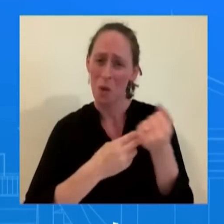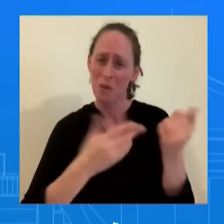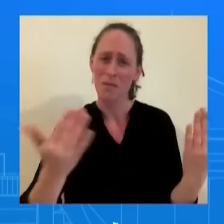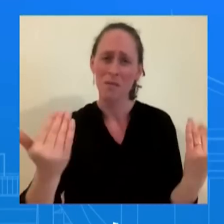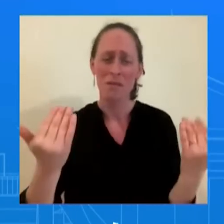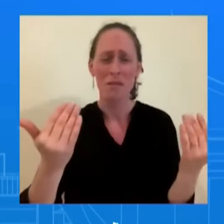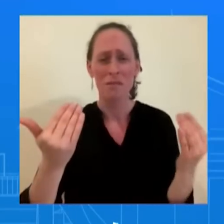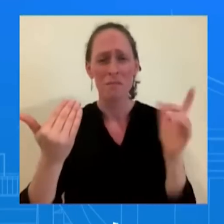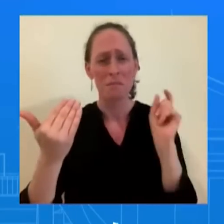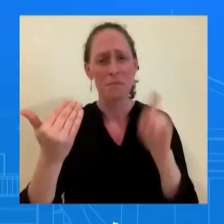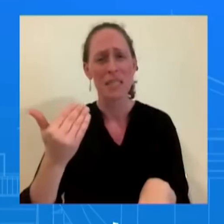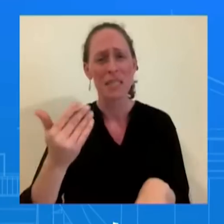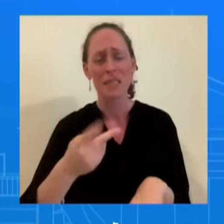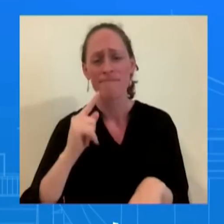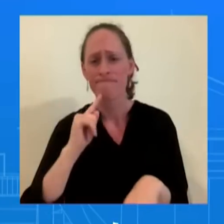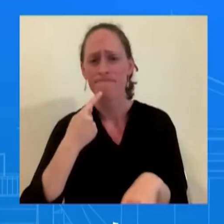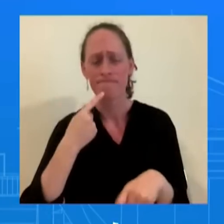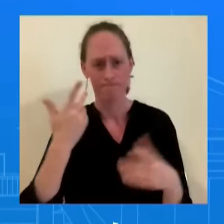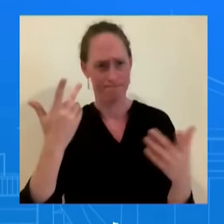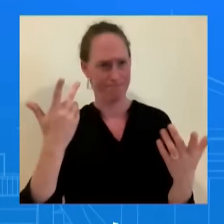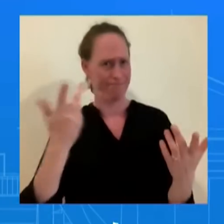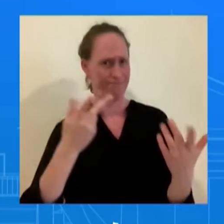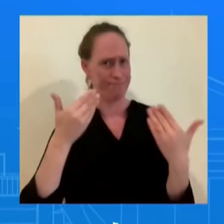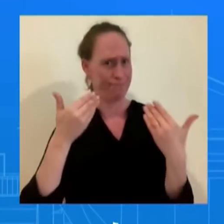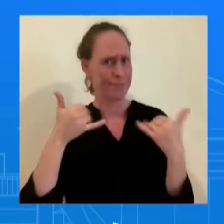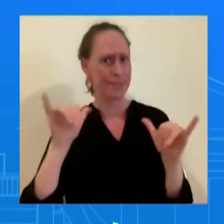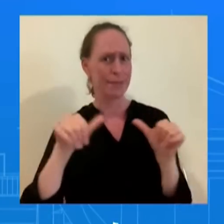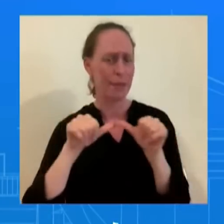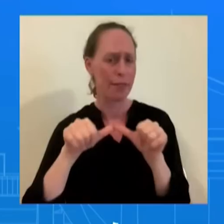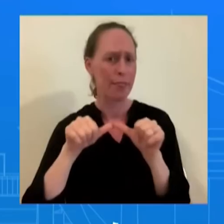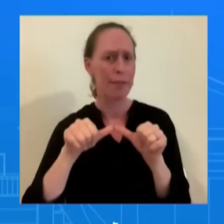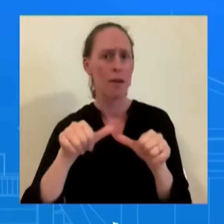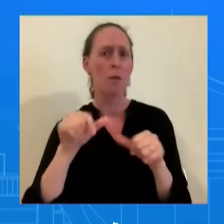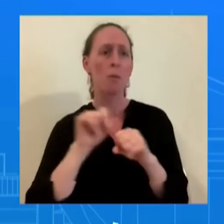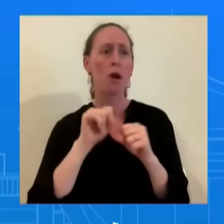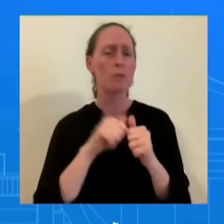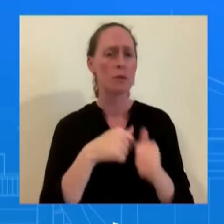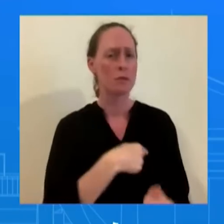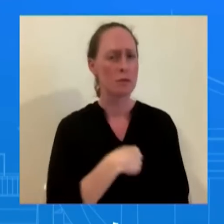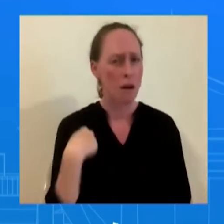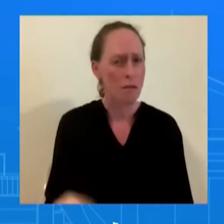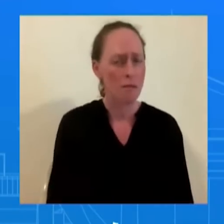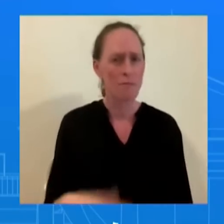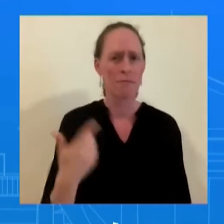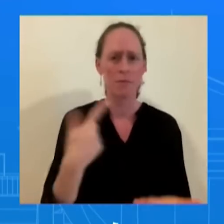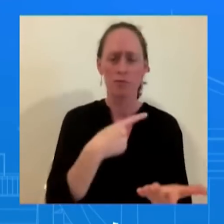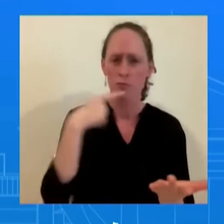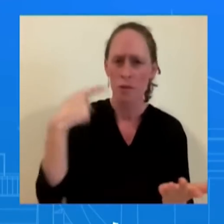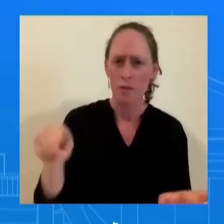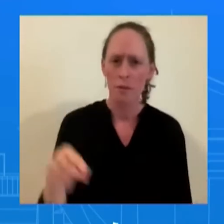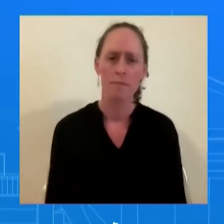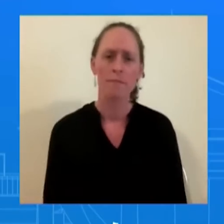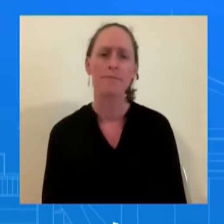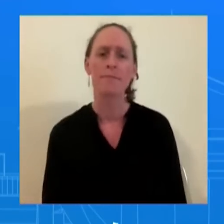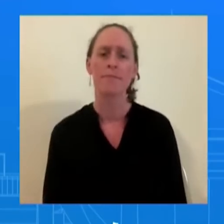operates with these key leaders with whom he has deep relationships like President Lula and President Modi. But he will look for the opportunity to speak with both of them about